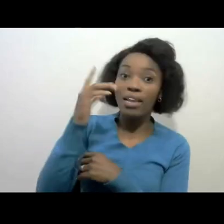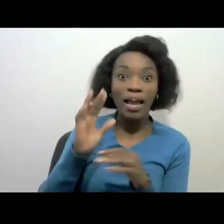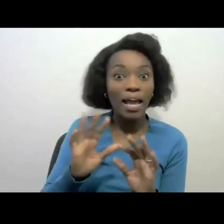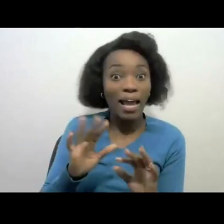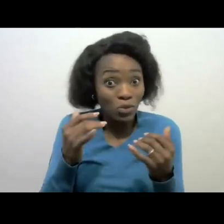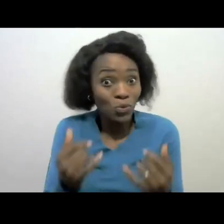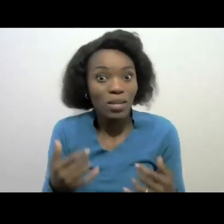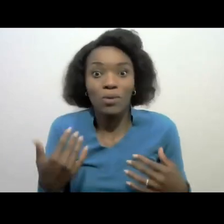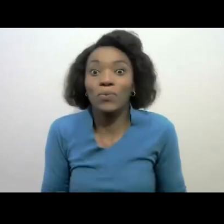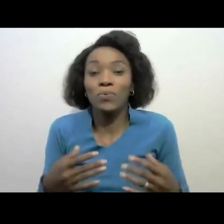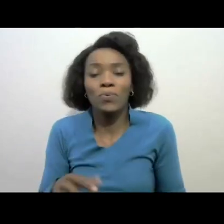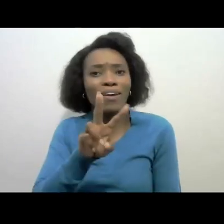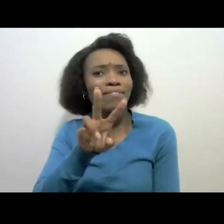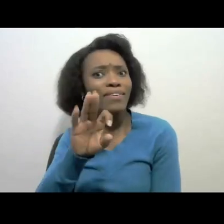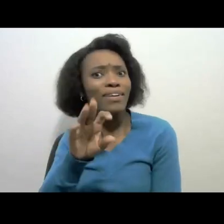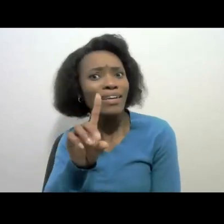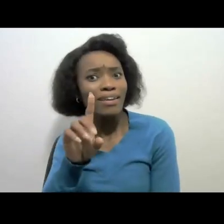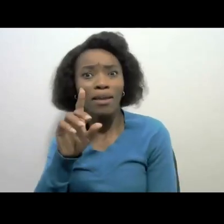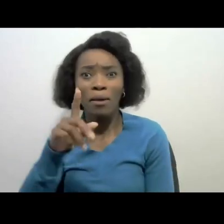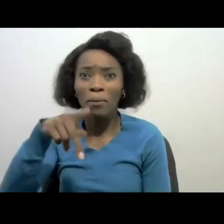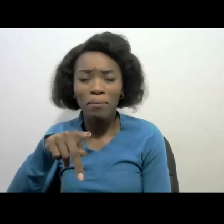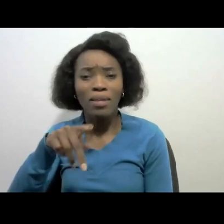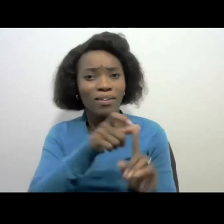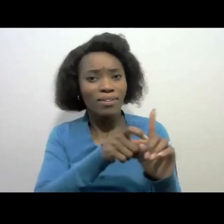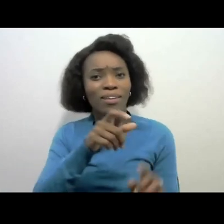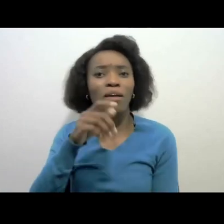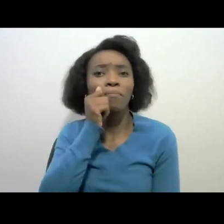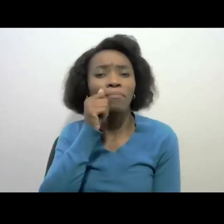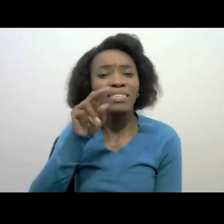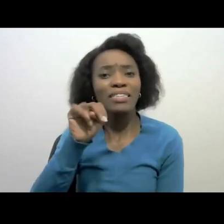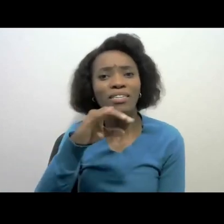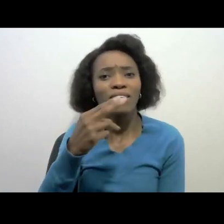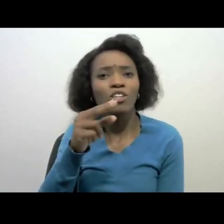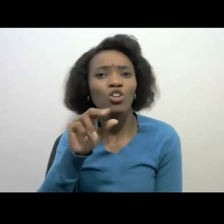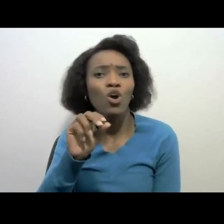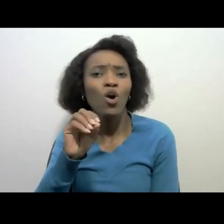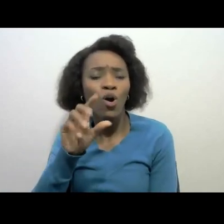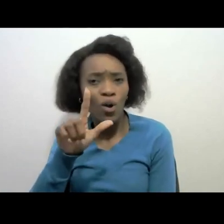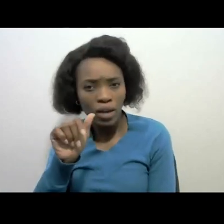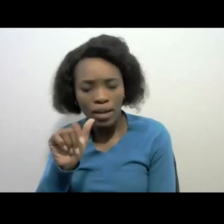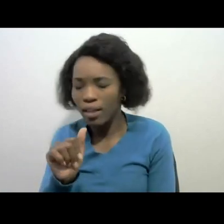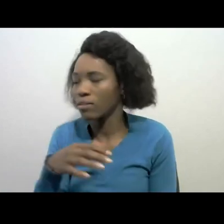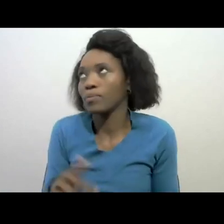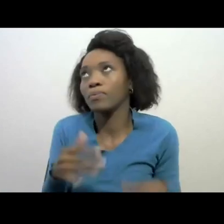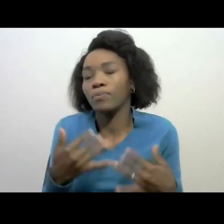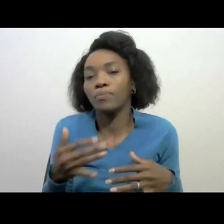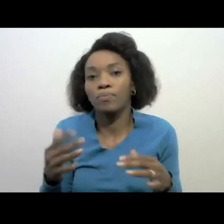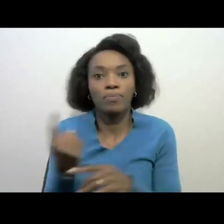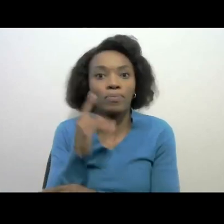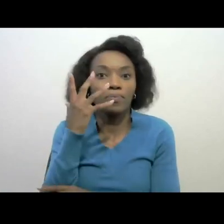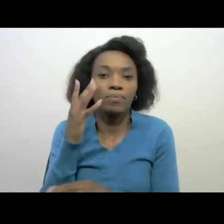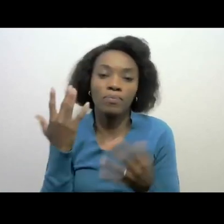Mr. Nicholas, was on fire. Thank you all for making it possible. And lastly to you,